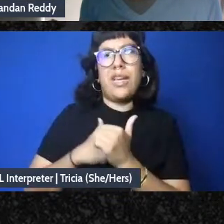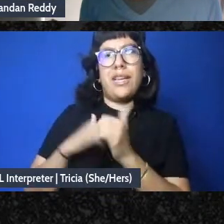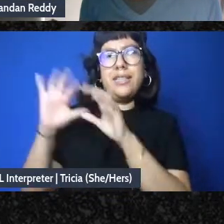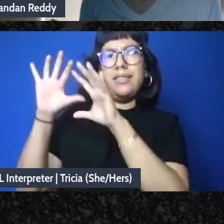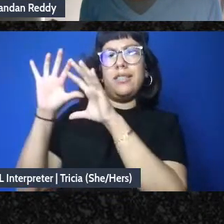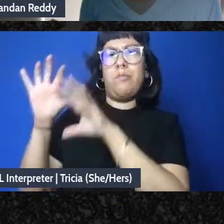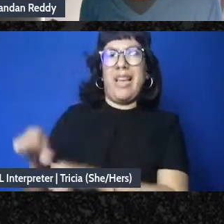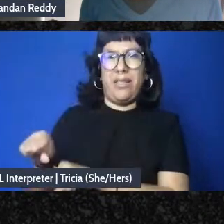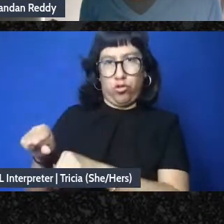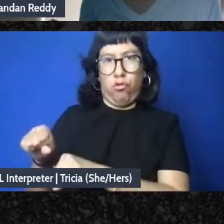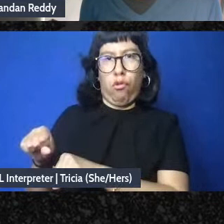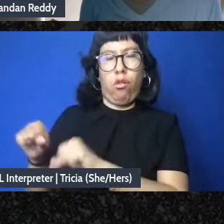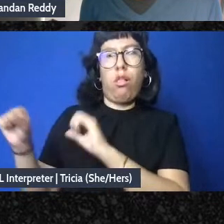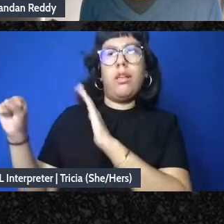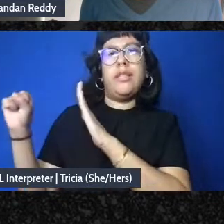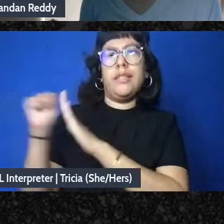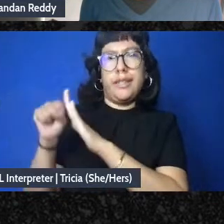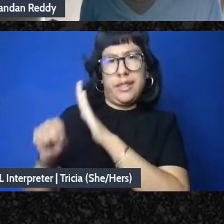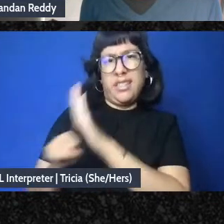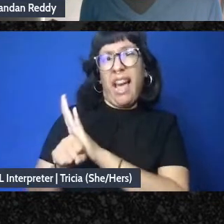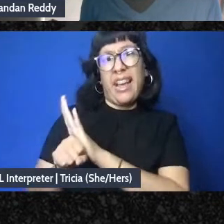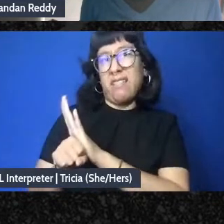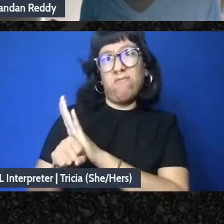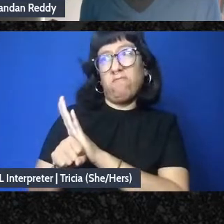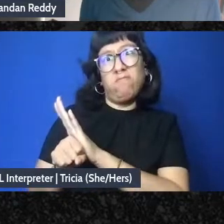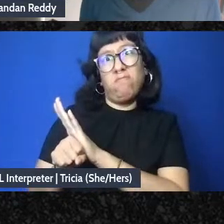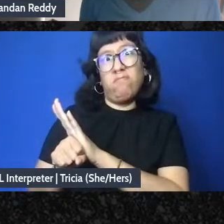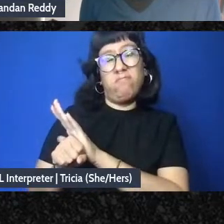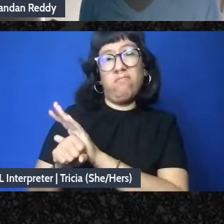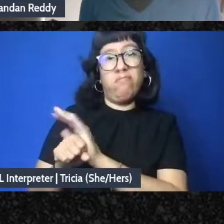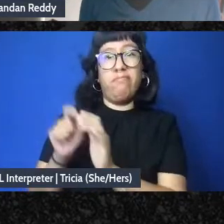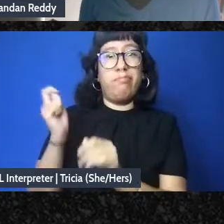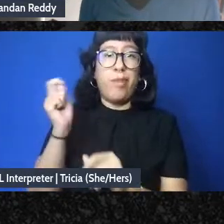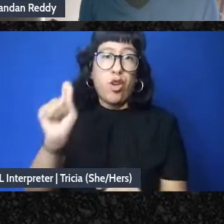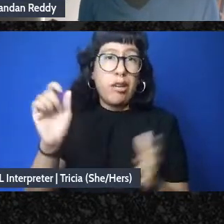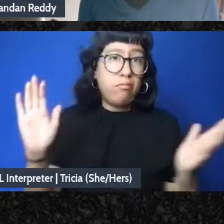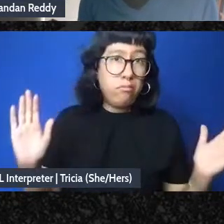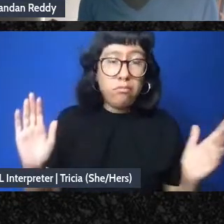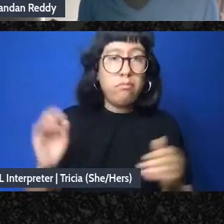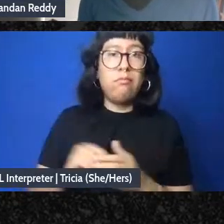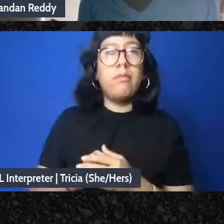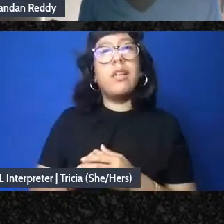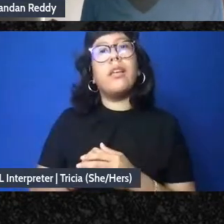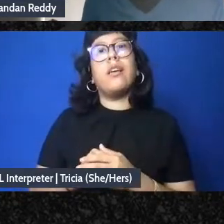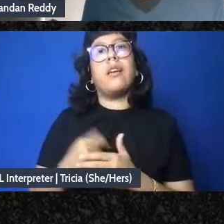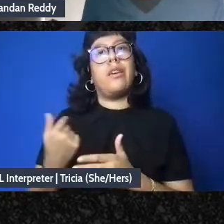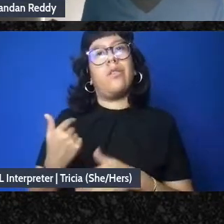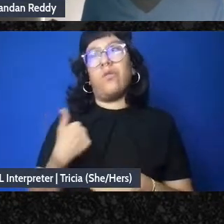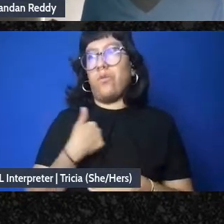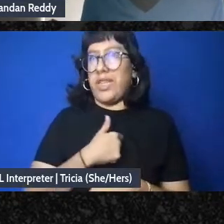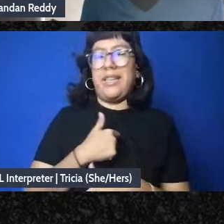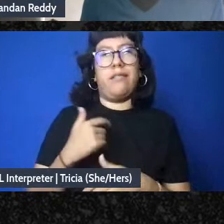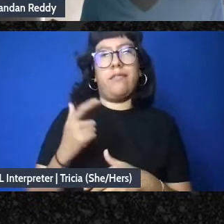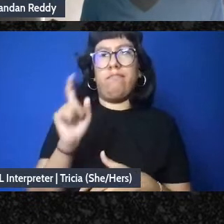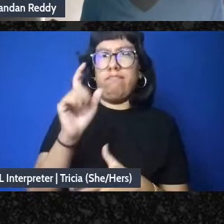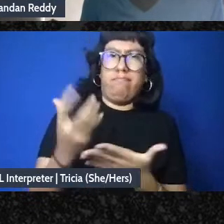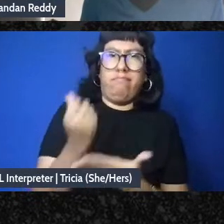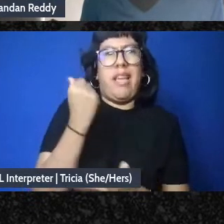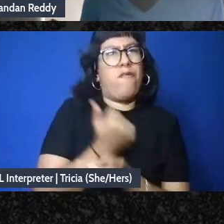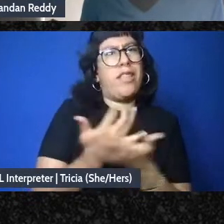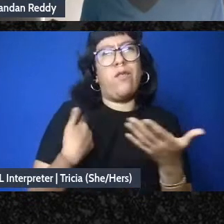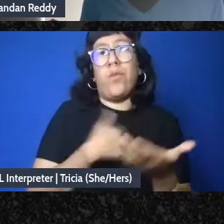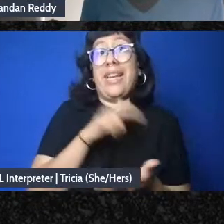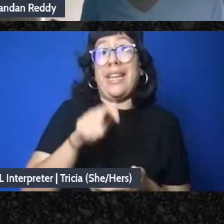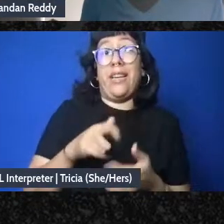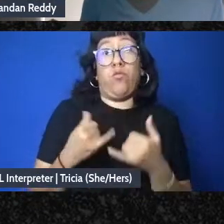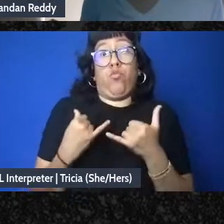state period as we take what is absolutely essential in the short and